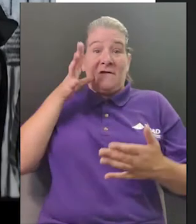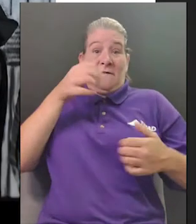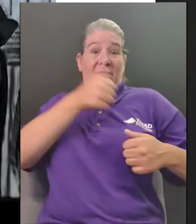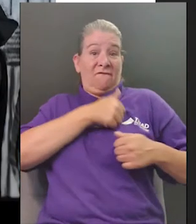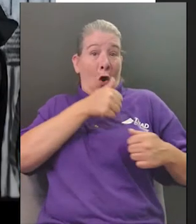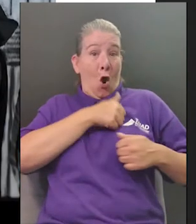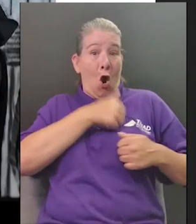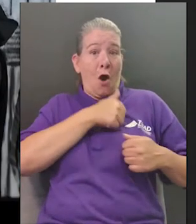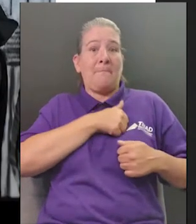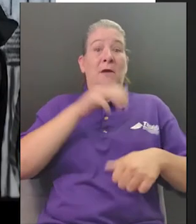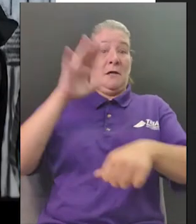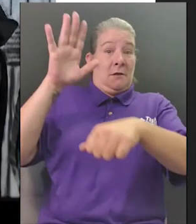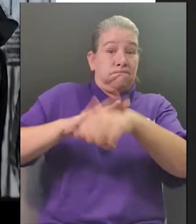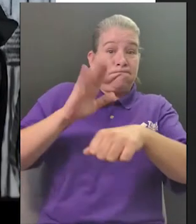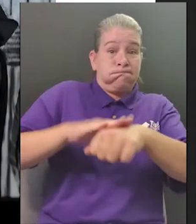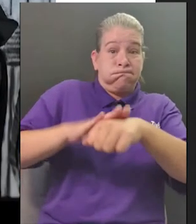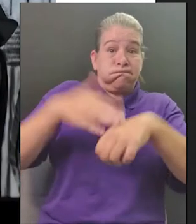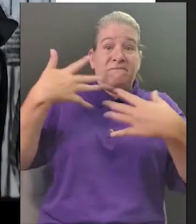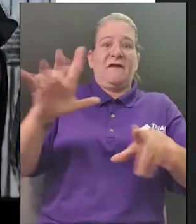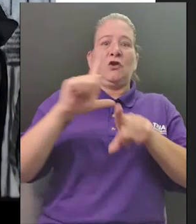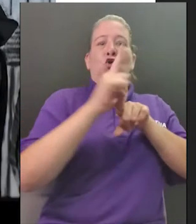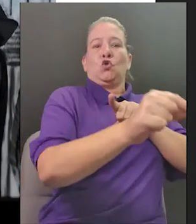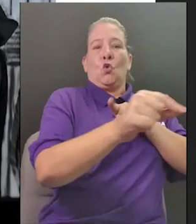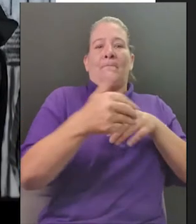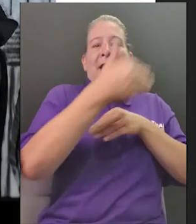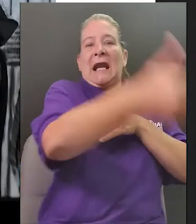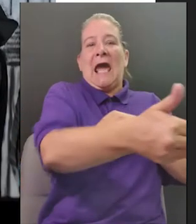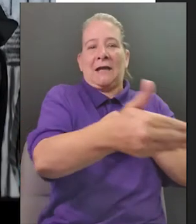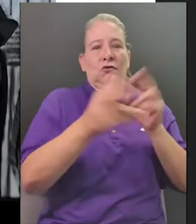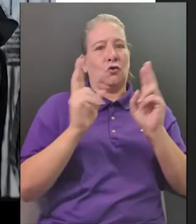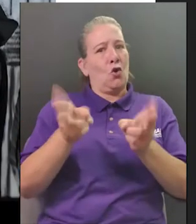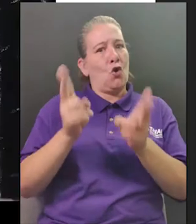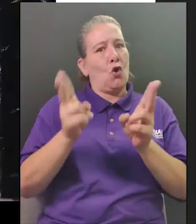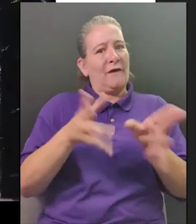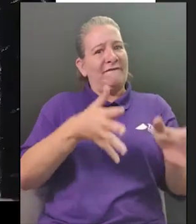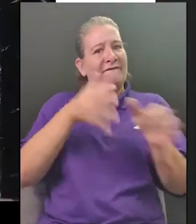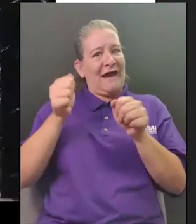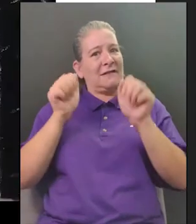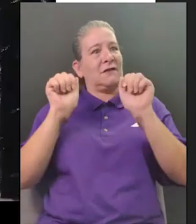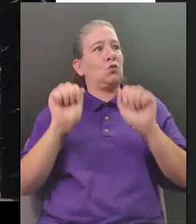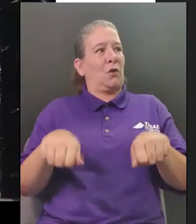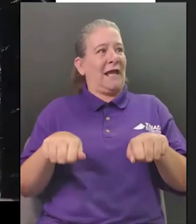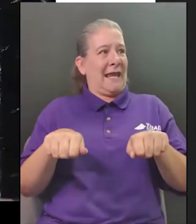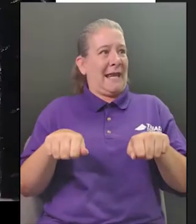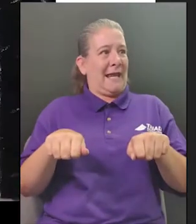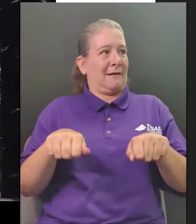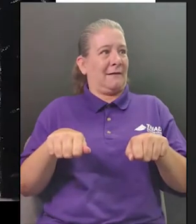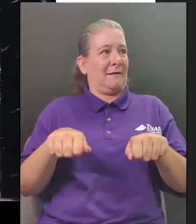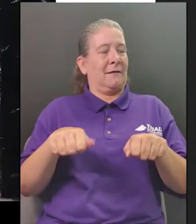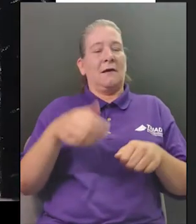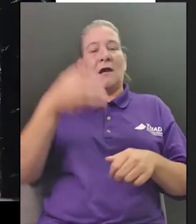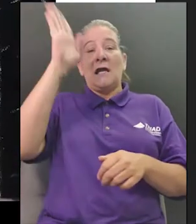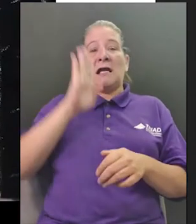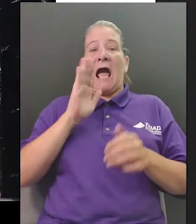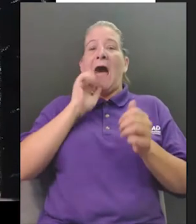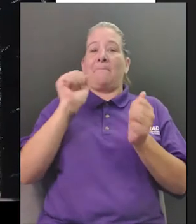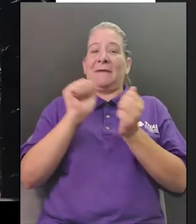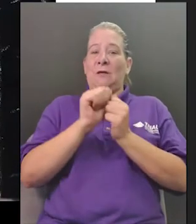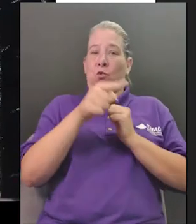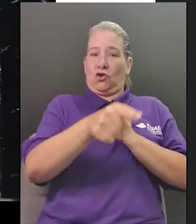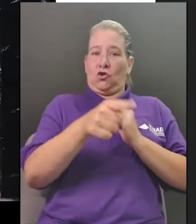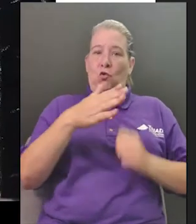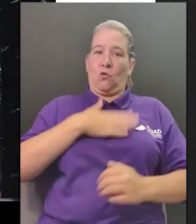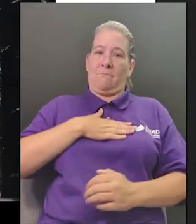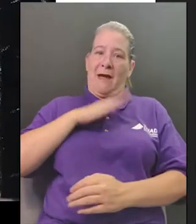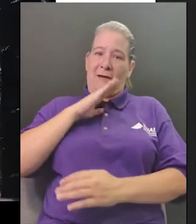one thing i love about the book is you can see the texture of what the artist painted on very cool but also there's a lot